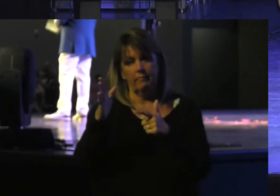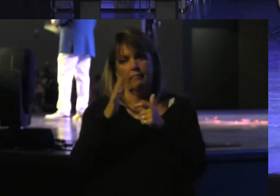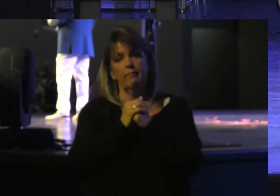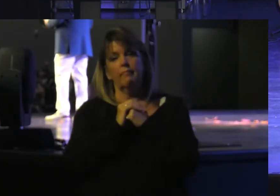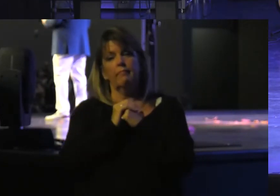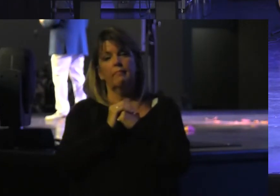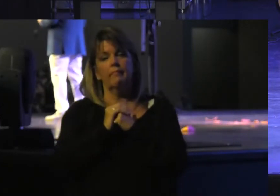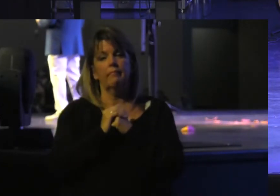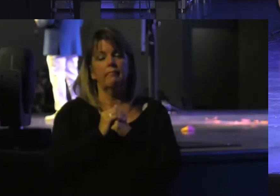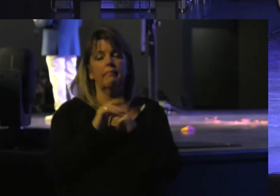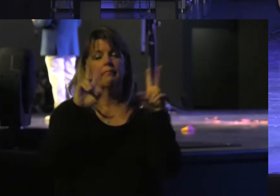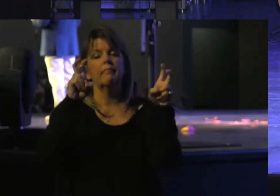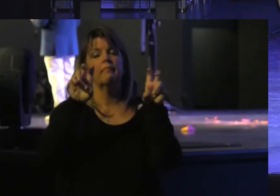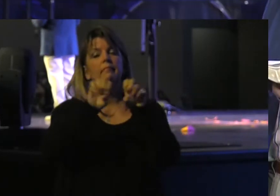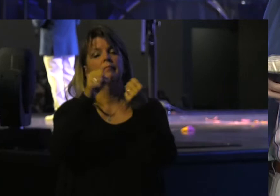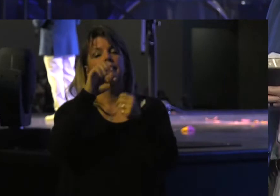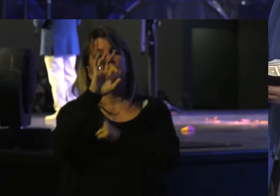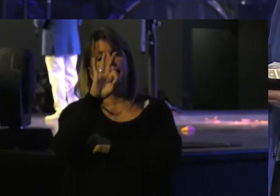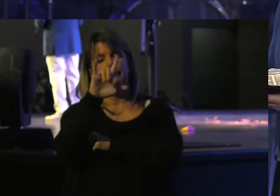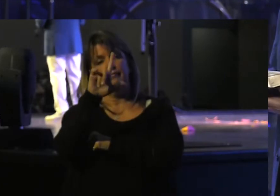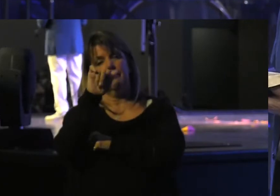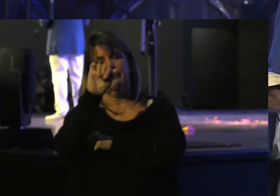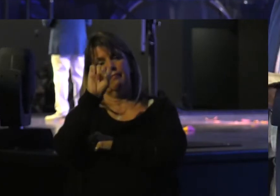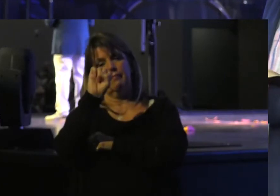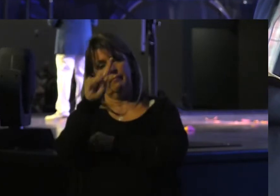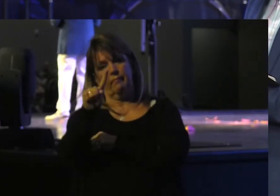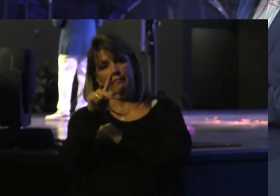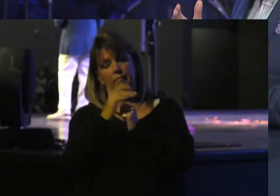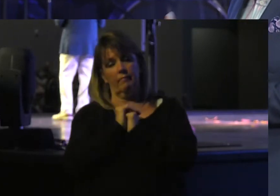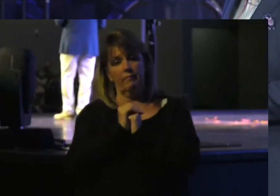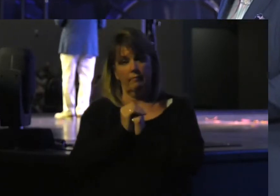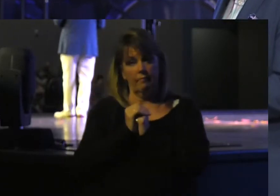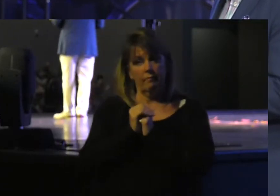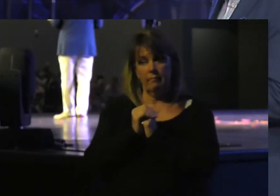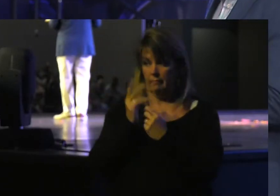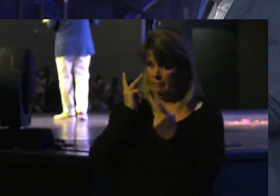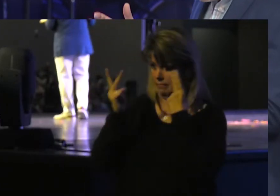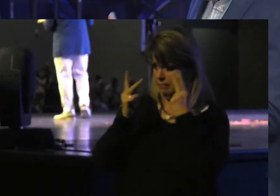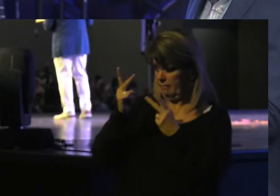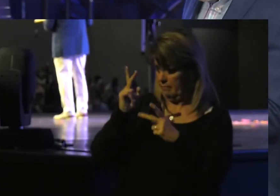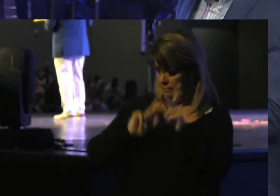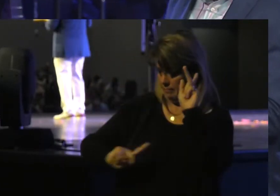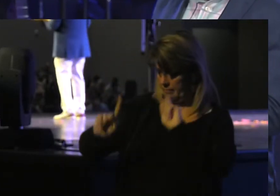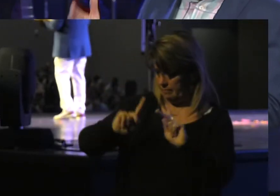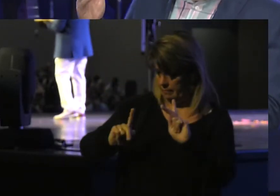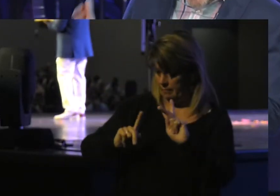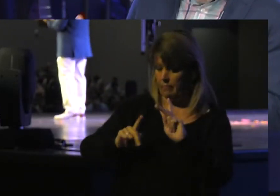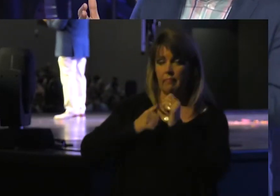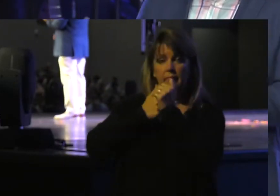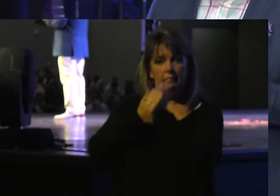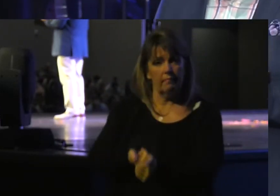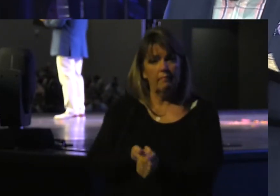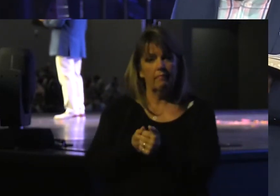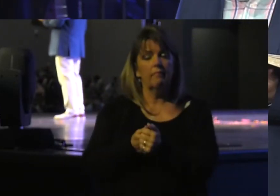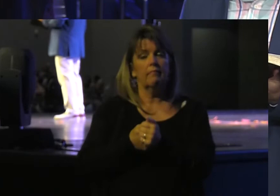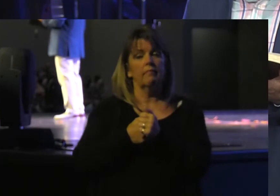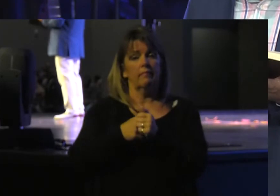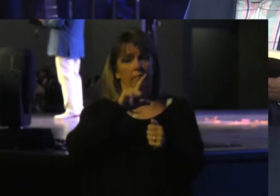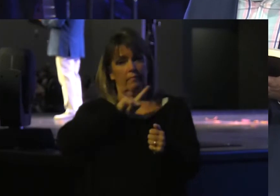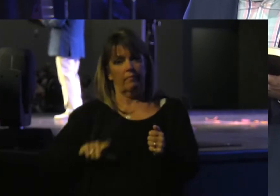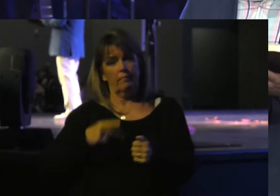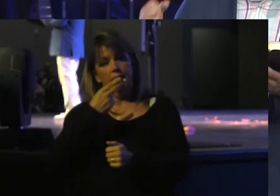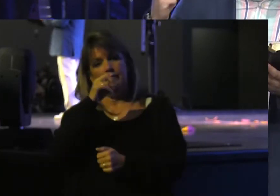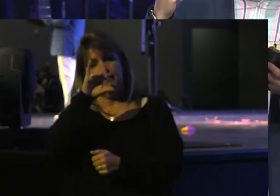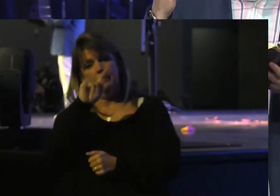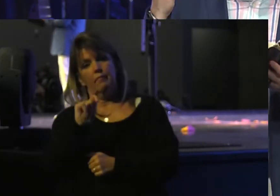flask The scripture Goes on to Say in The sight Of men And go With you And you Shall say To them Thus says The Lord Of hosts